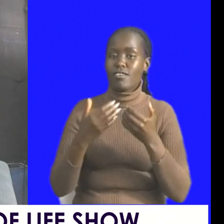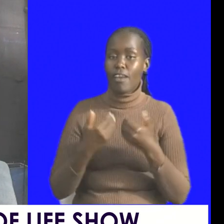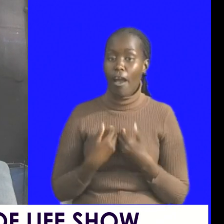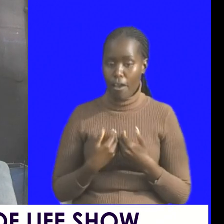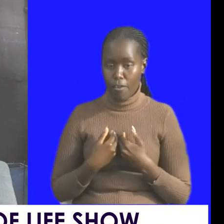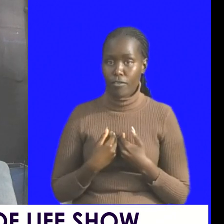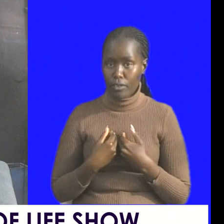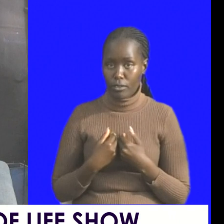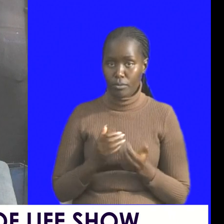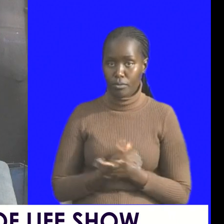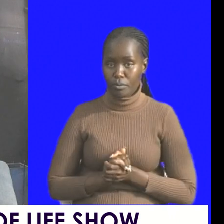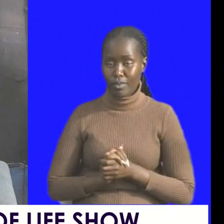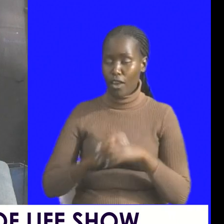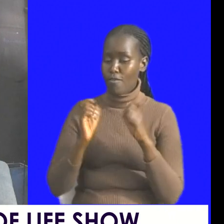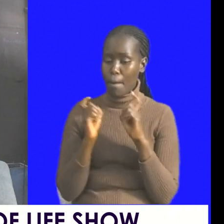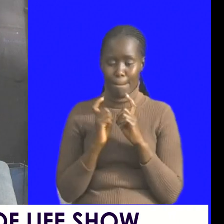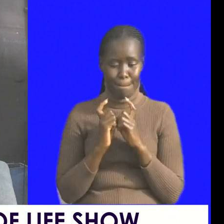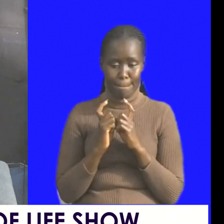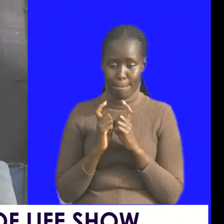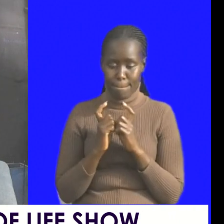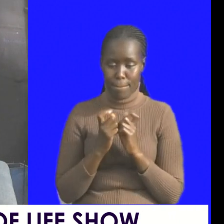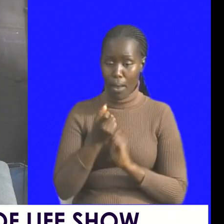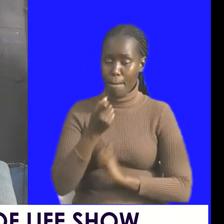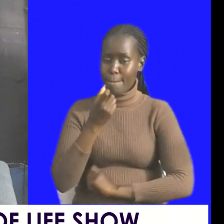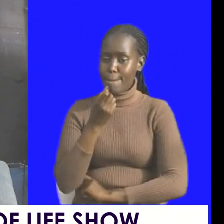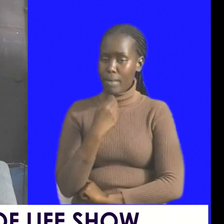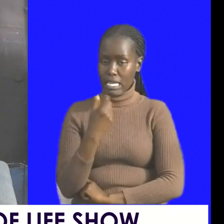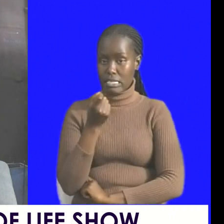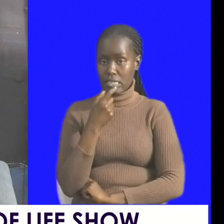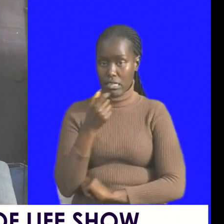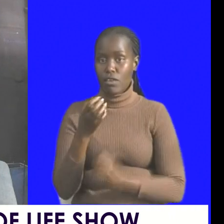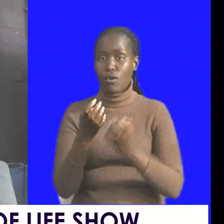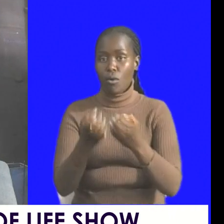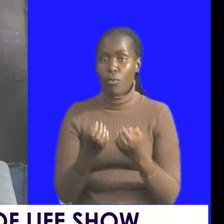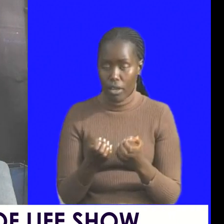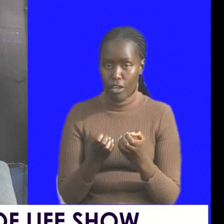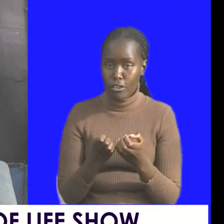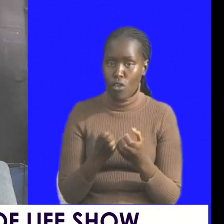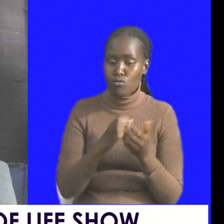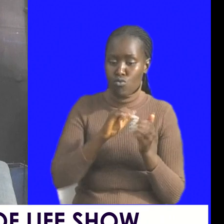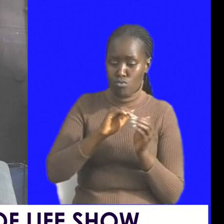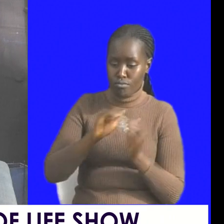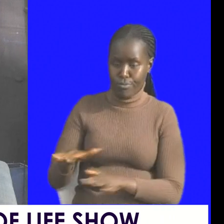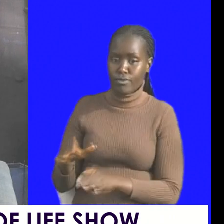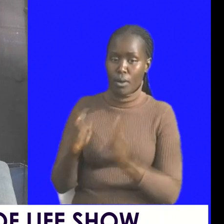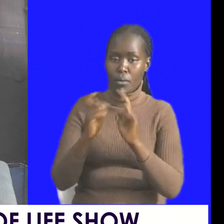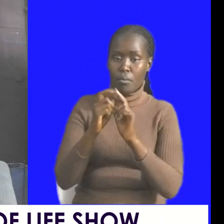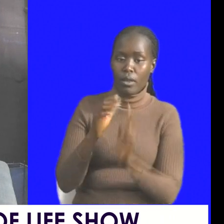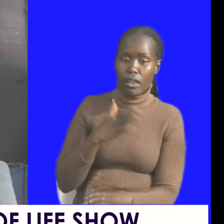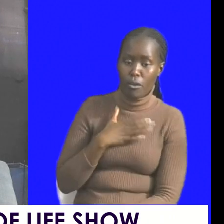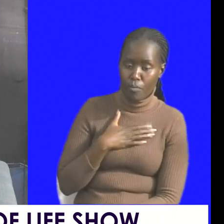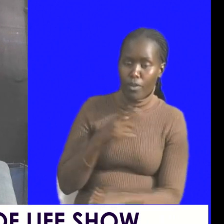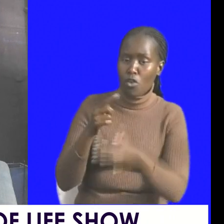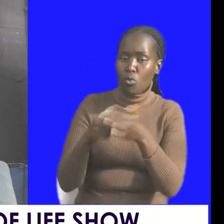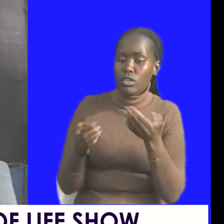upon containers of painkillers yeah we need to take away our pain what is it that is bringing